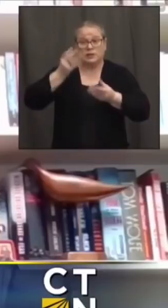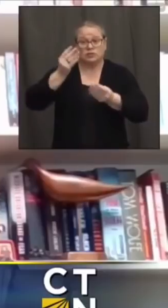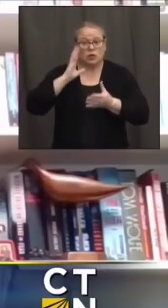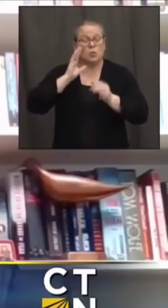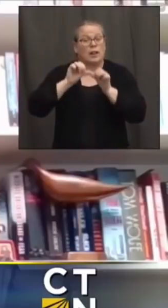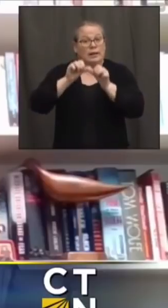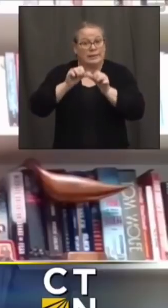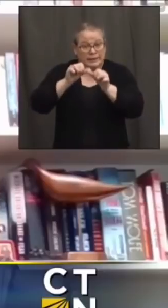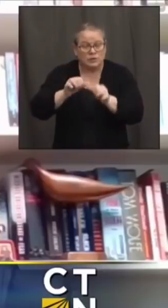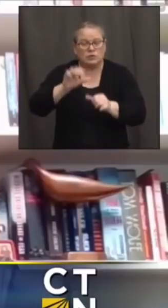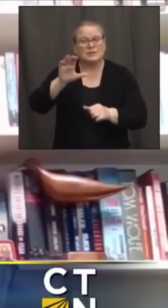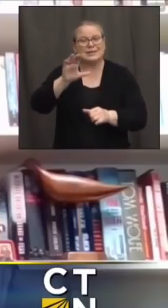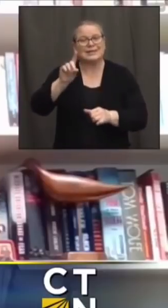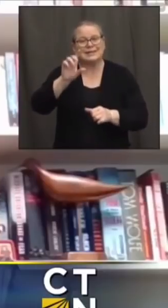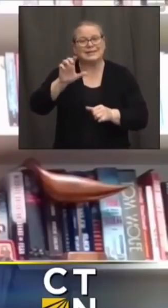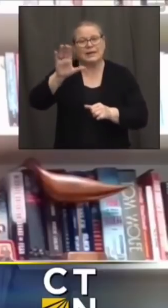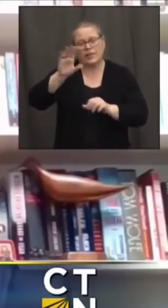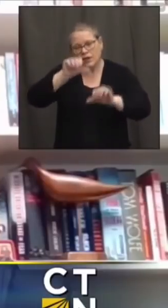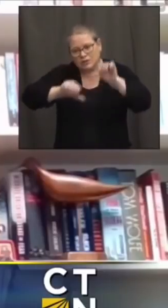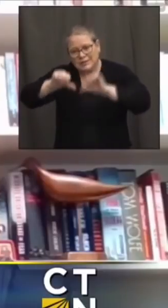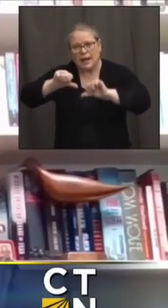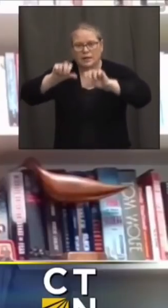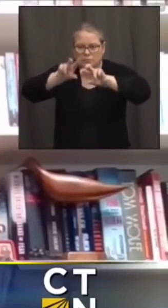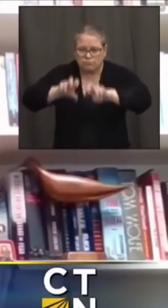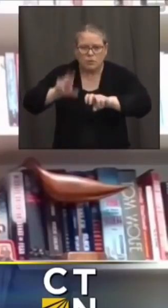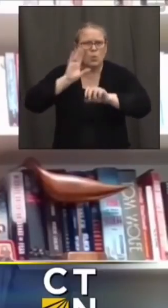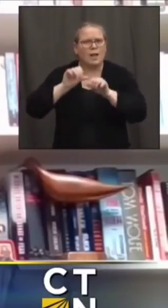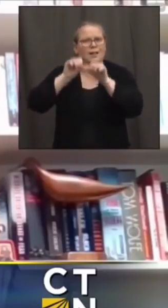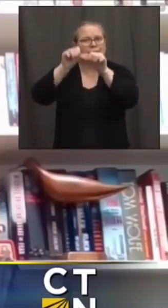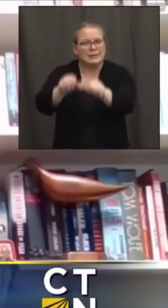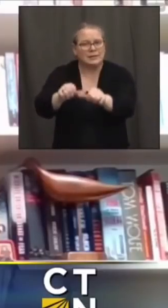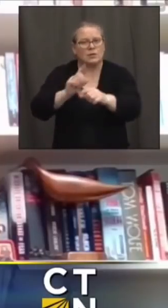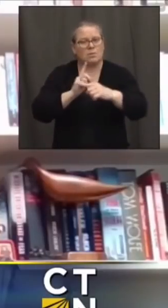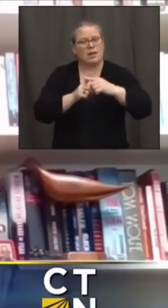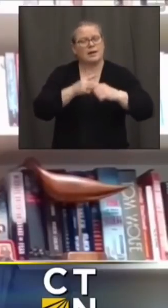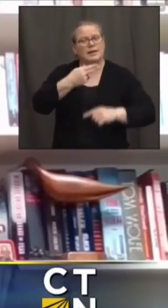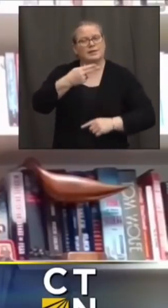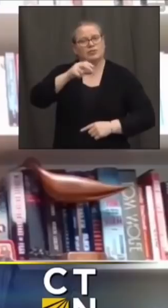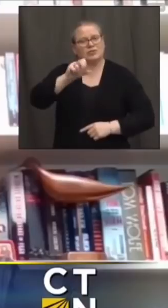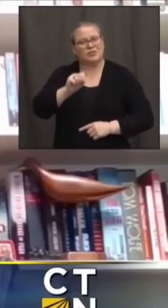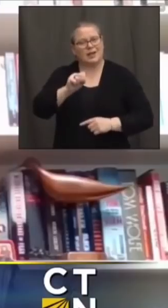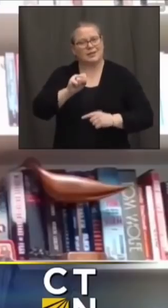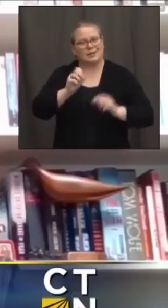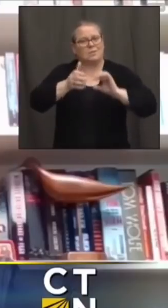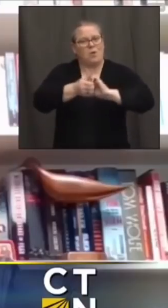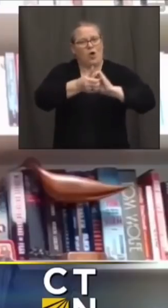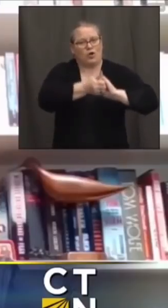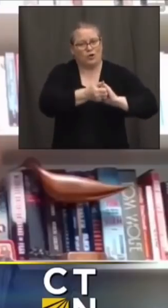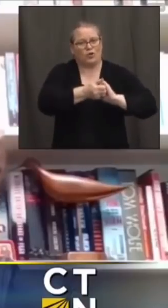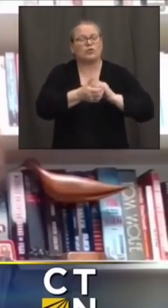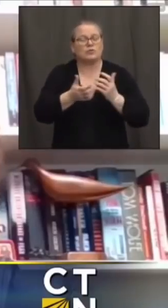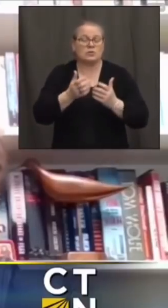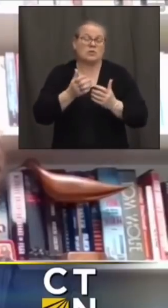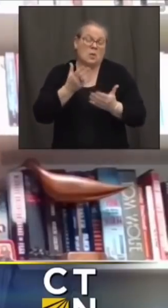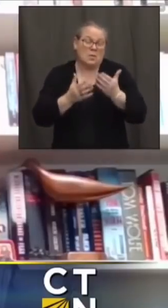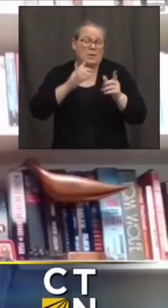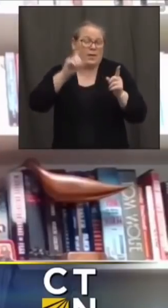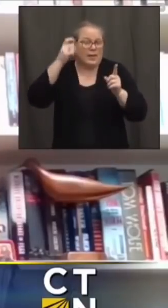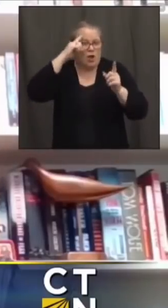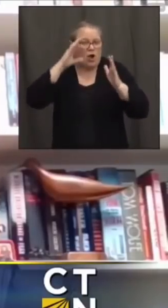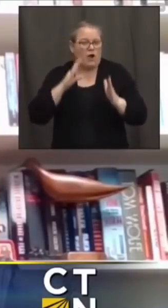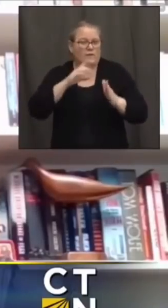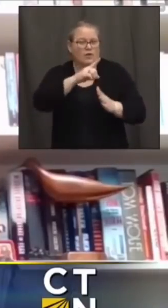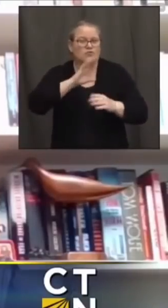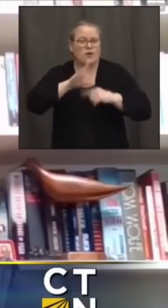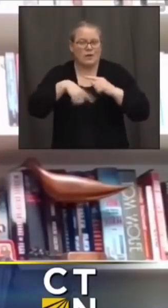science from cdc and our hhs partners um and uh probably as the governor mentioned enhanced communication